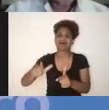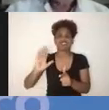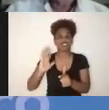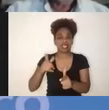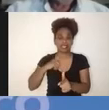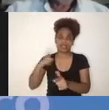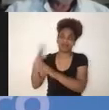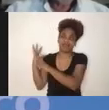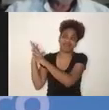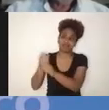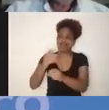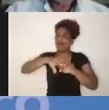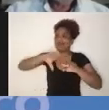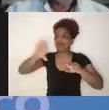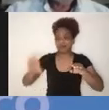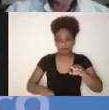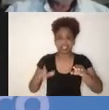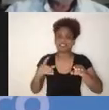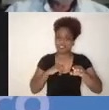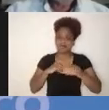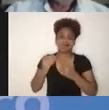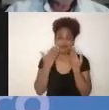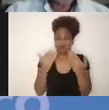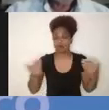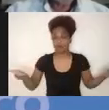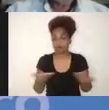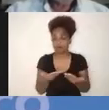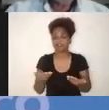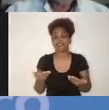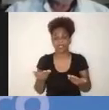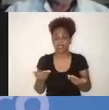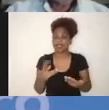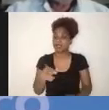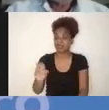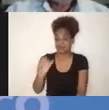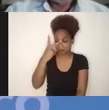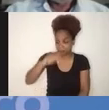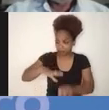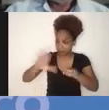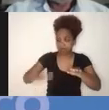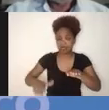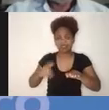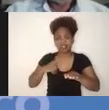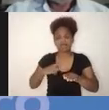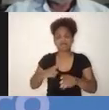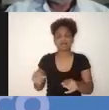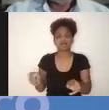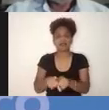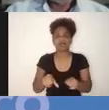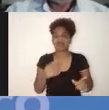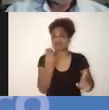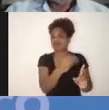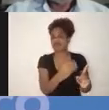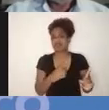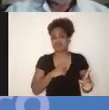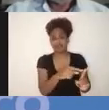hitting the most vulnerable and the hardest. And lack of connectivity is one of the major obstacles we